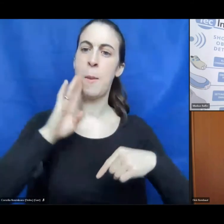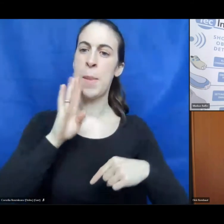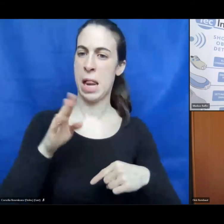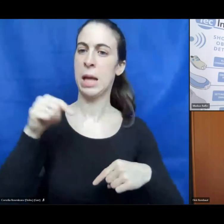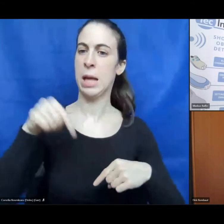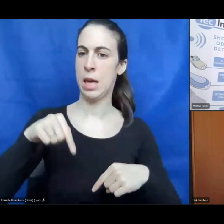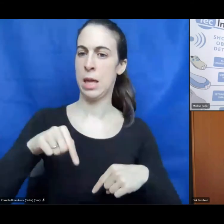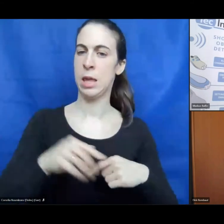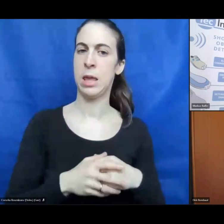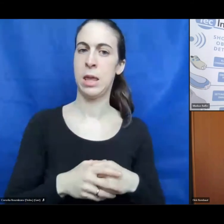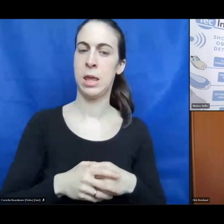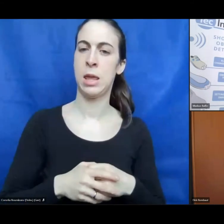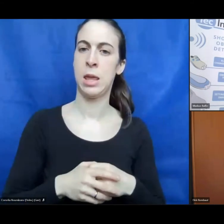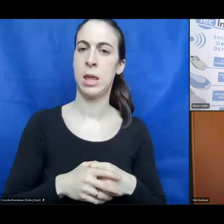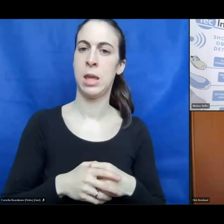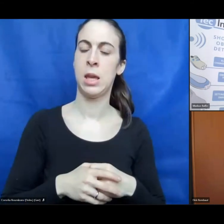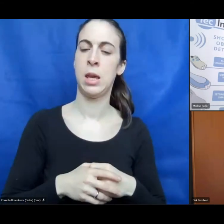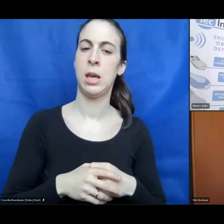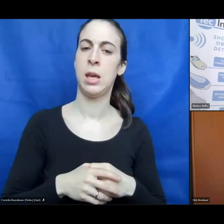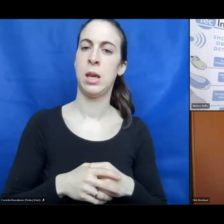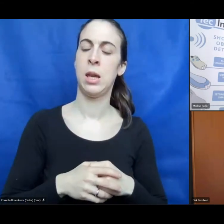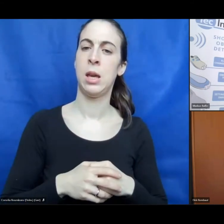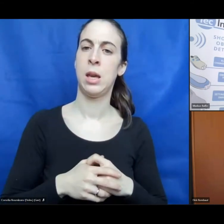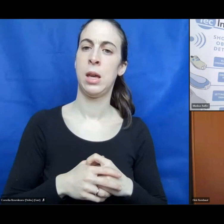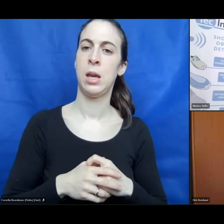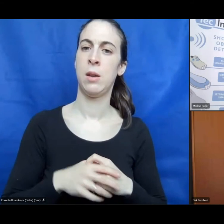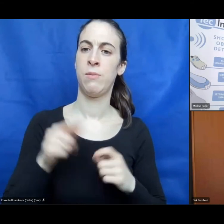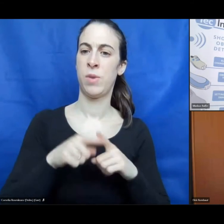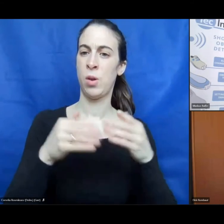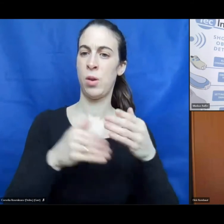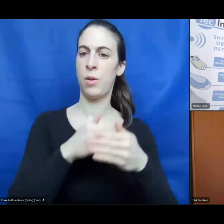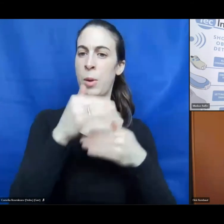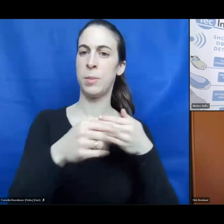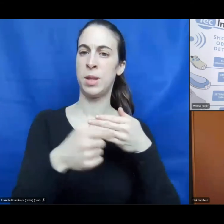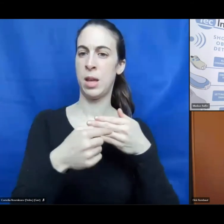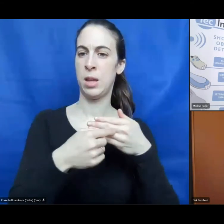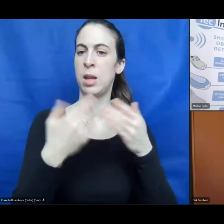well. And I've linked to the website of that initiative.